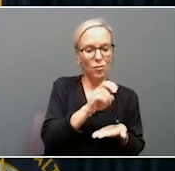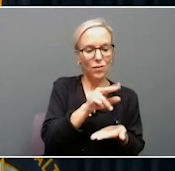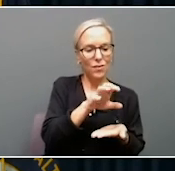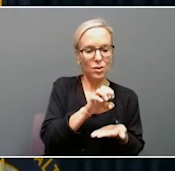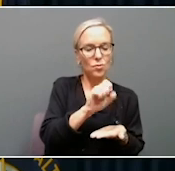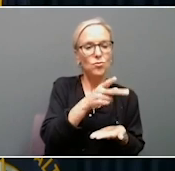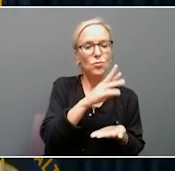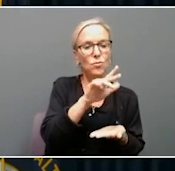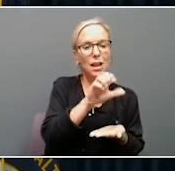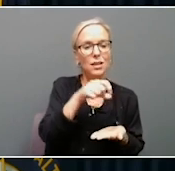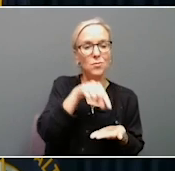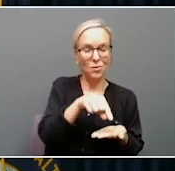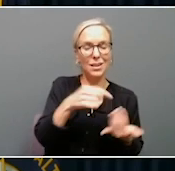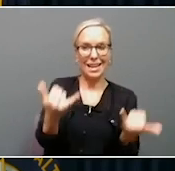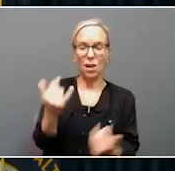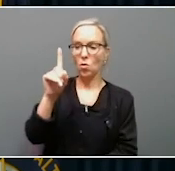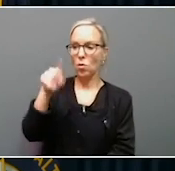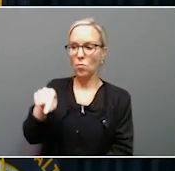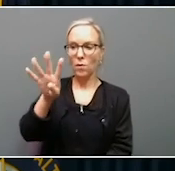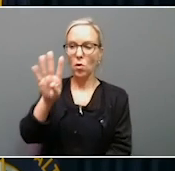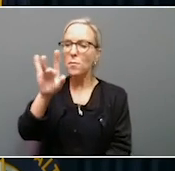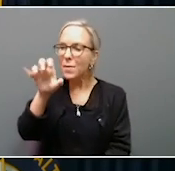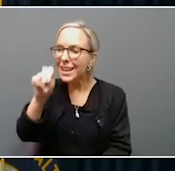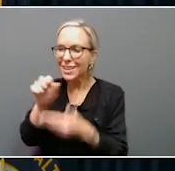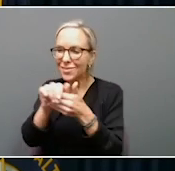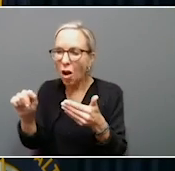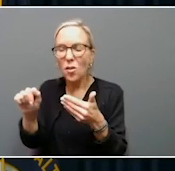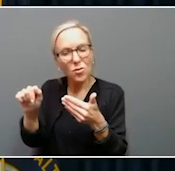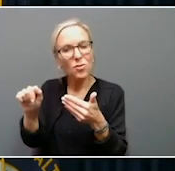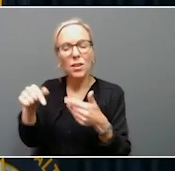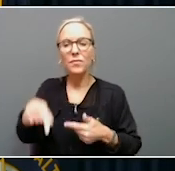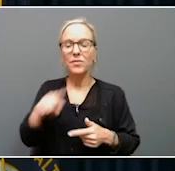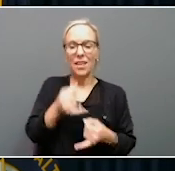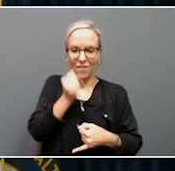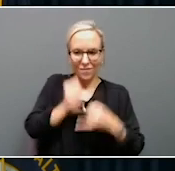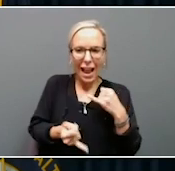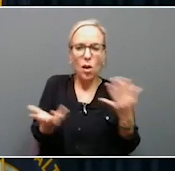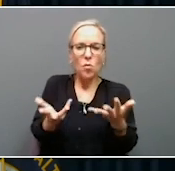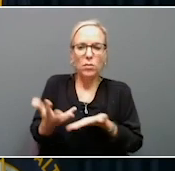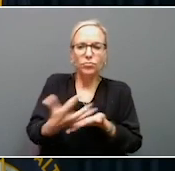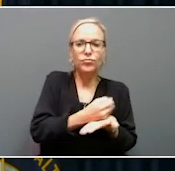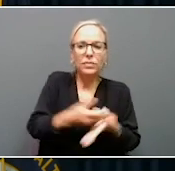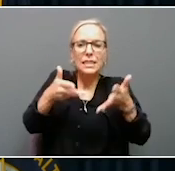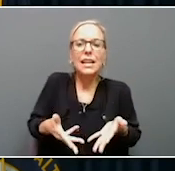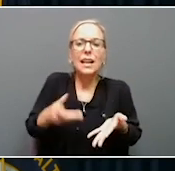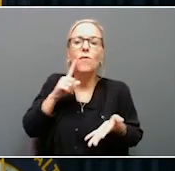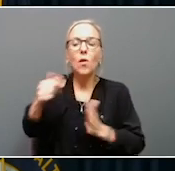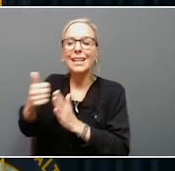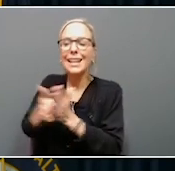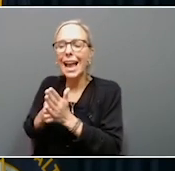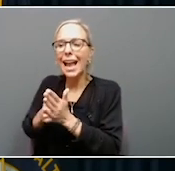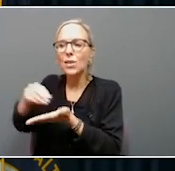$1.4 billion. The final budget surplus will be known once the accounting records for expenditures are